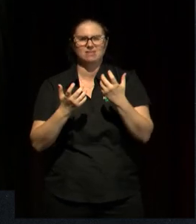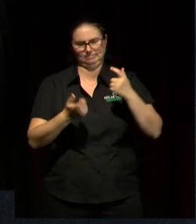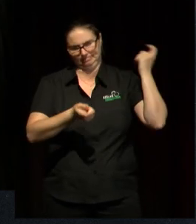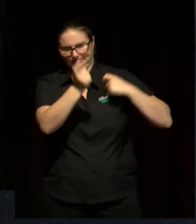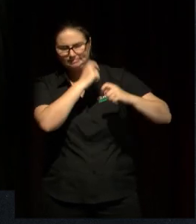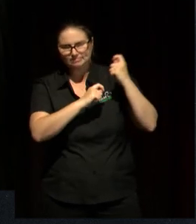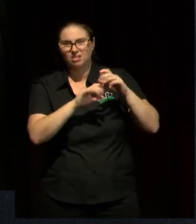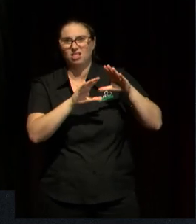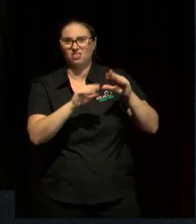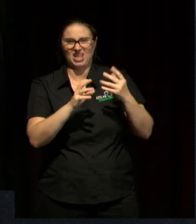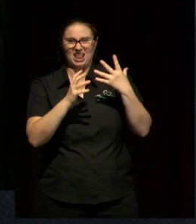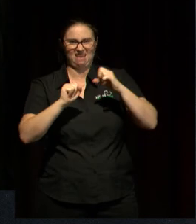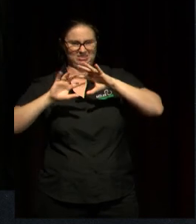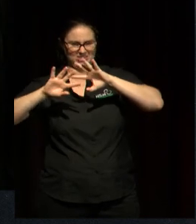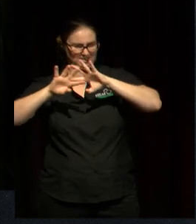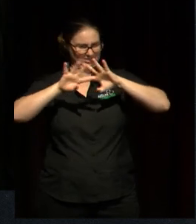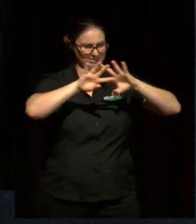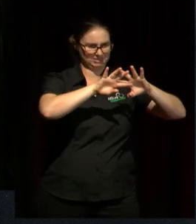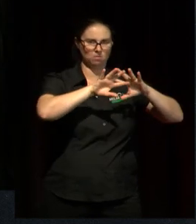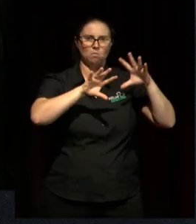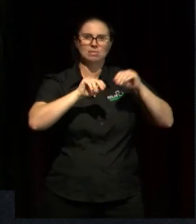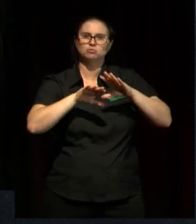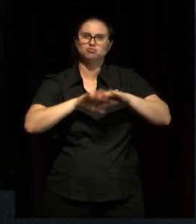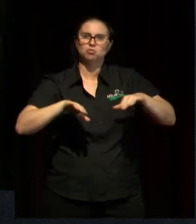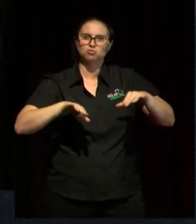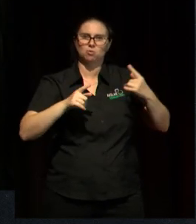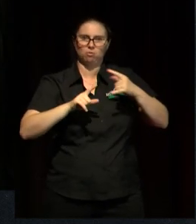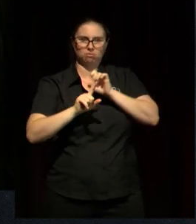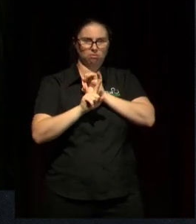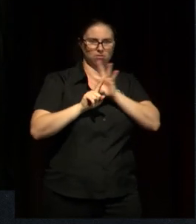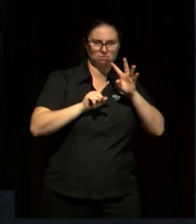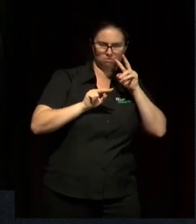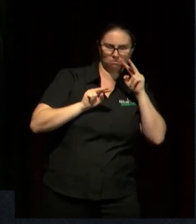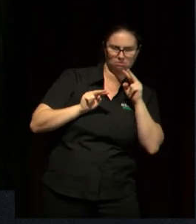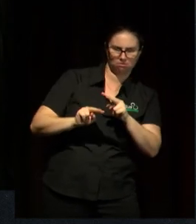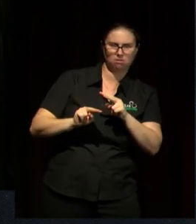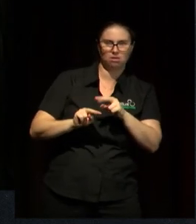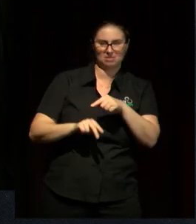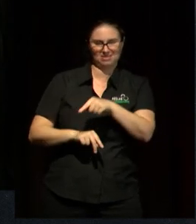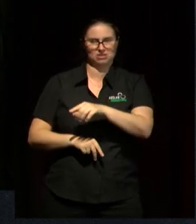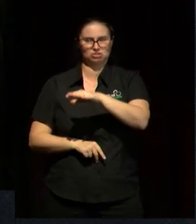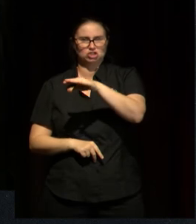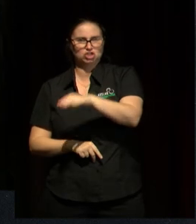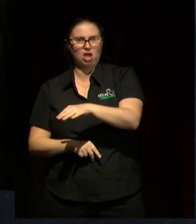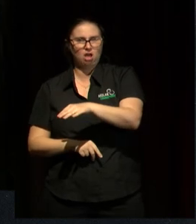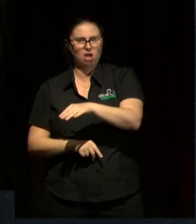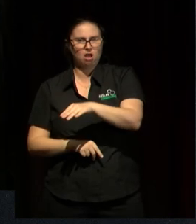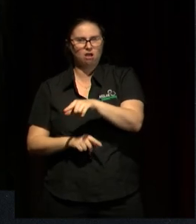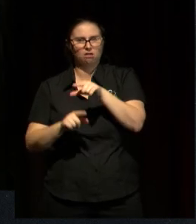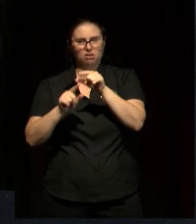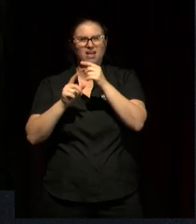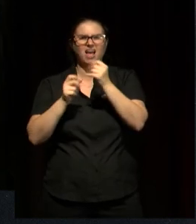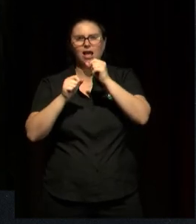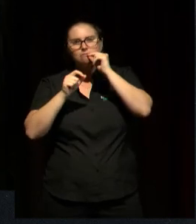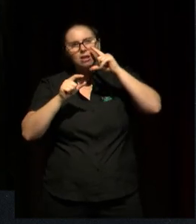behind that barbed wire. And out of the child's mouth comes a phrase, please